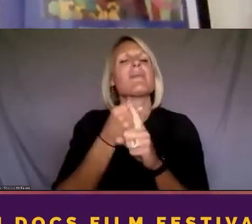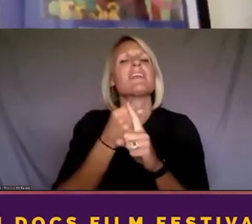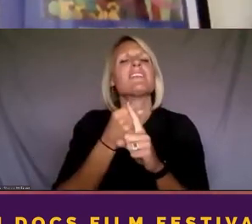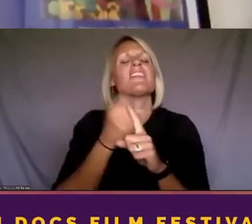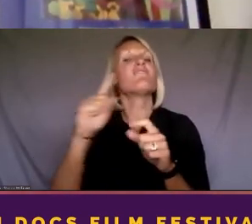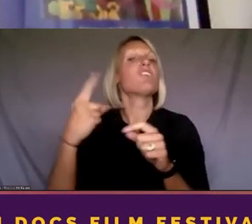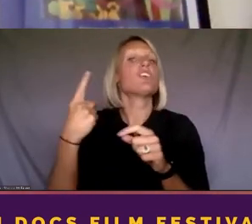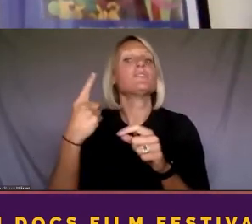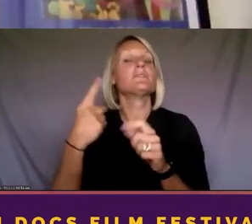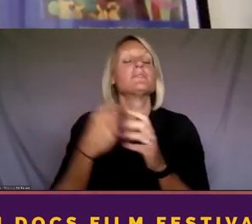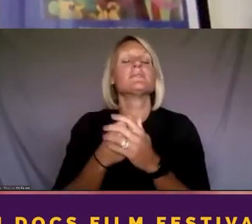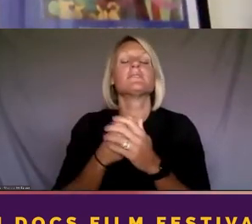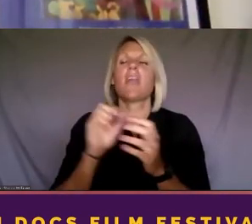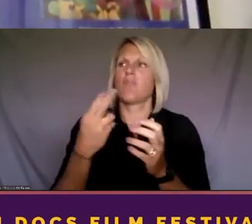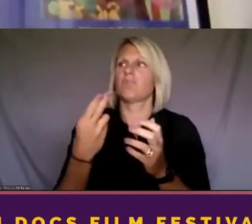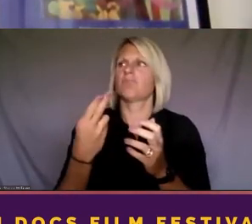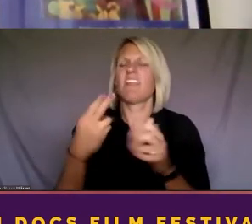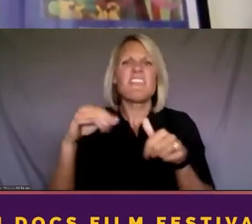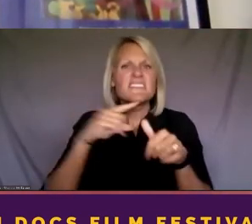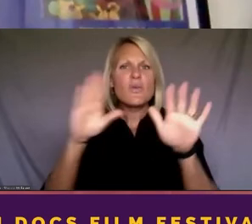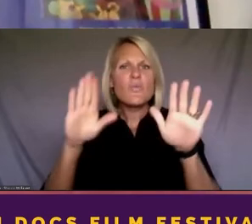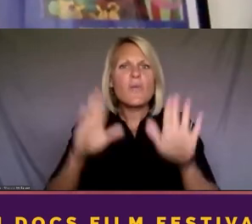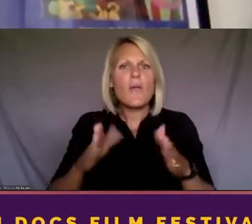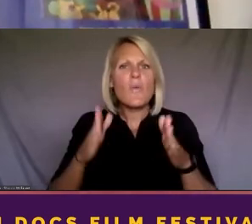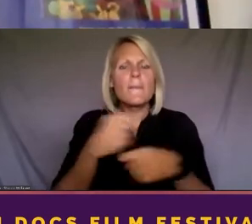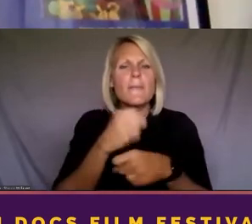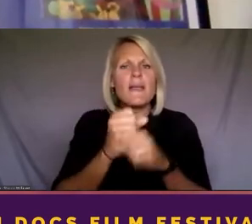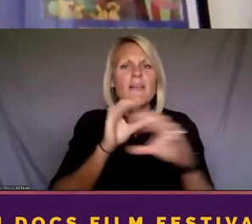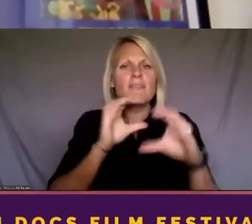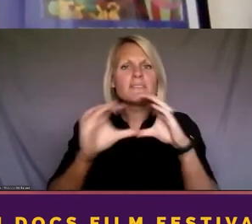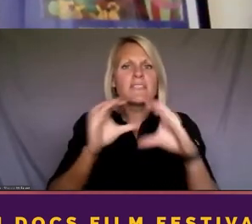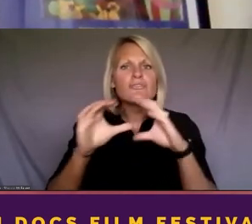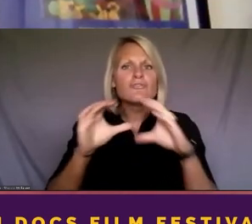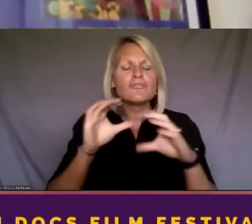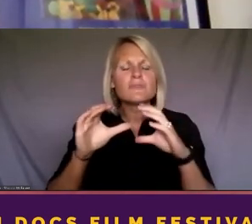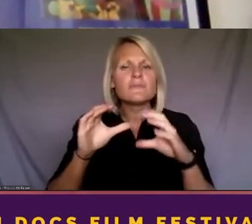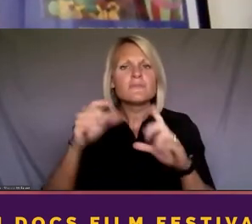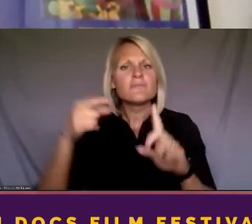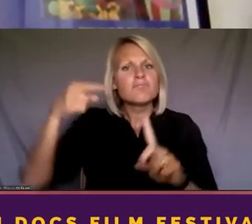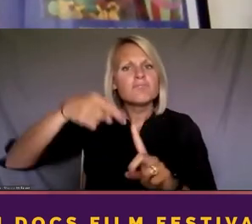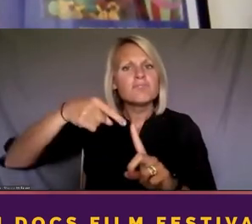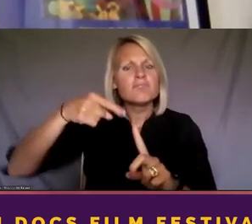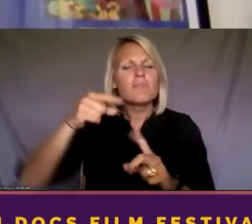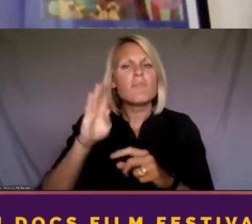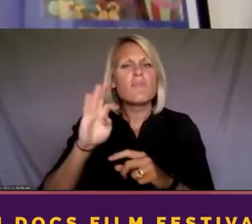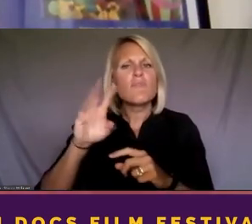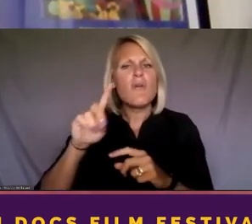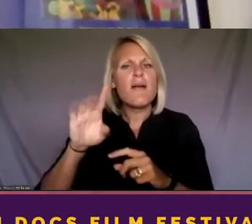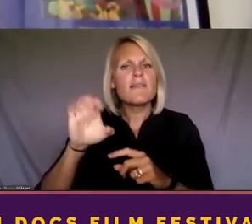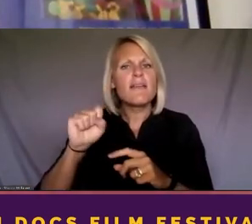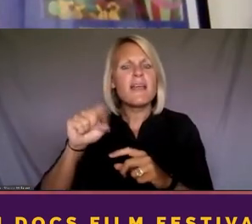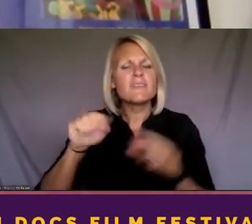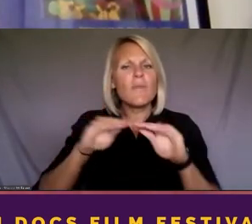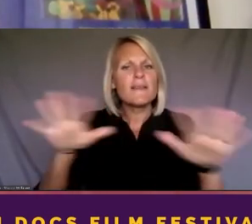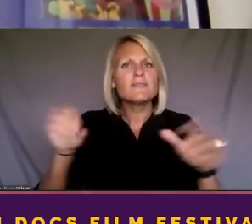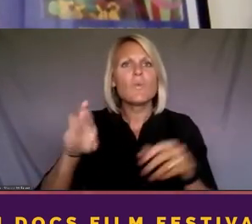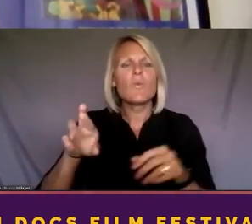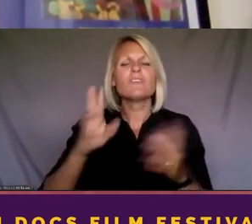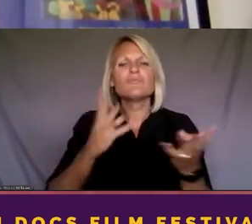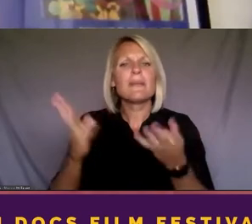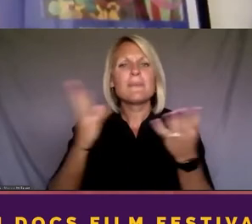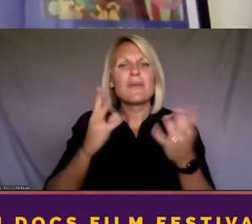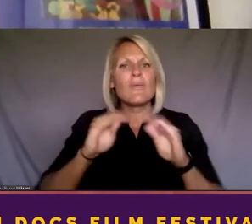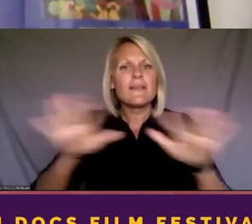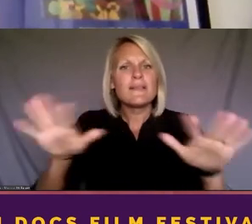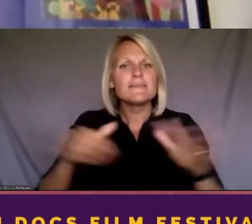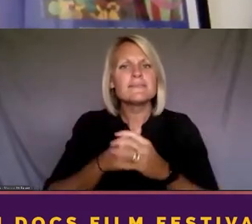a great way to like, create conversation around broadcast release, or streaming release. As an impact